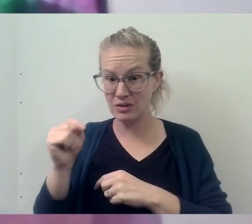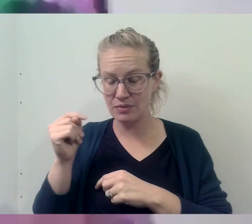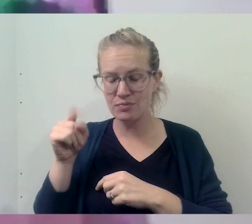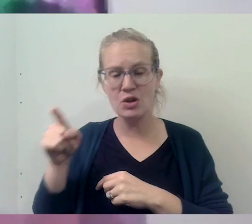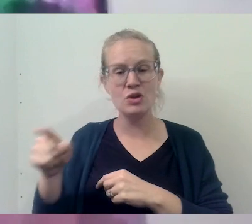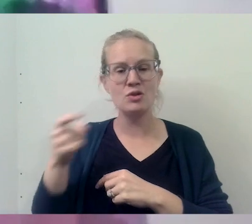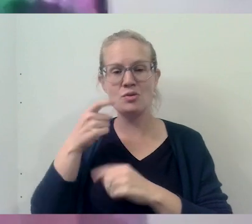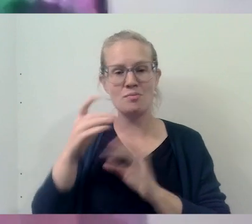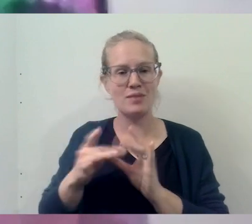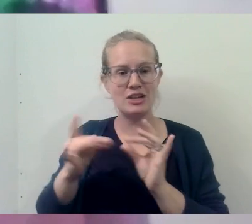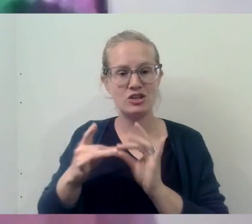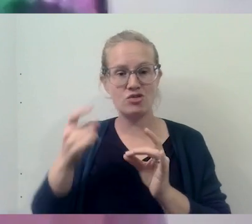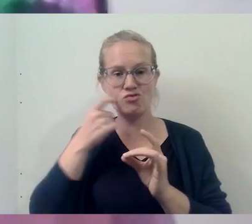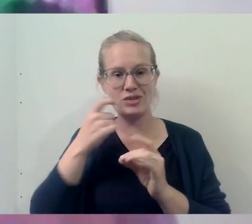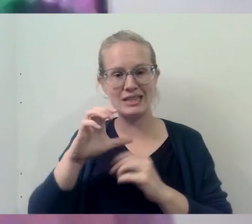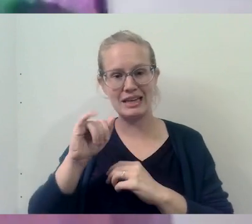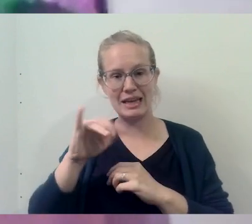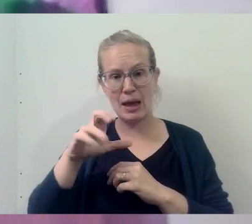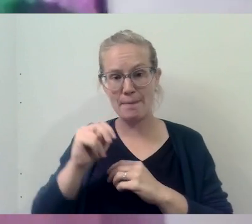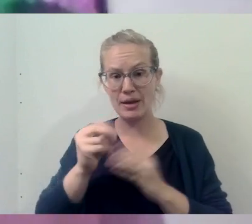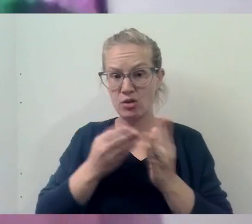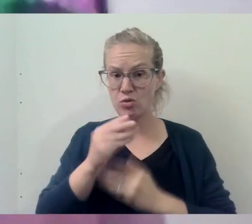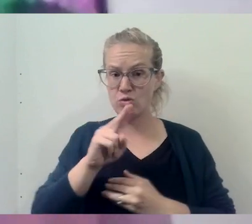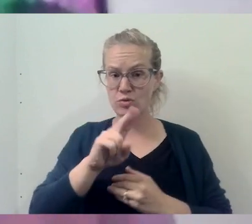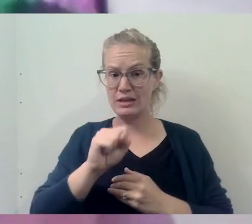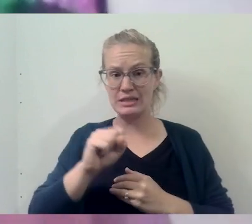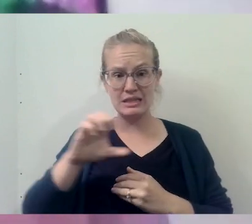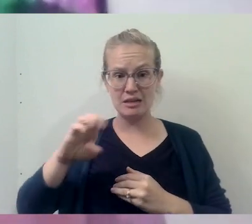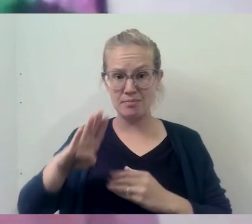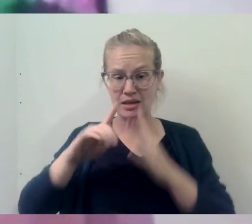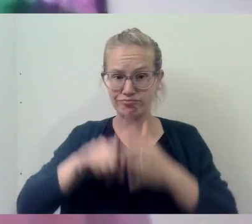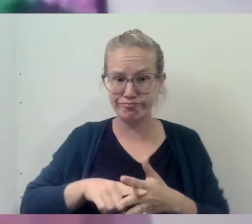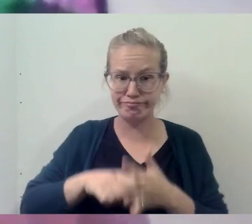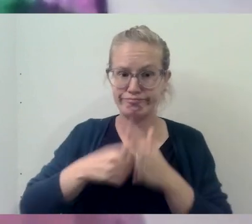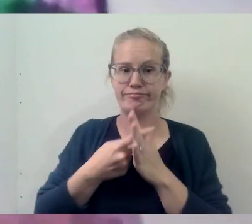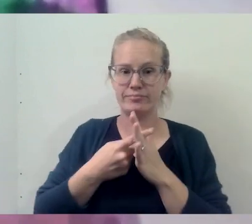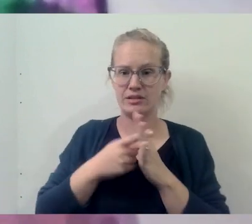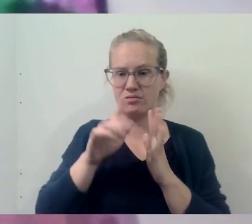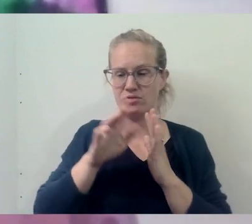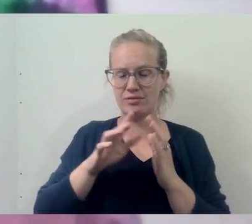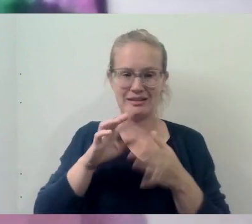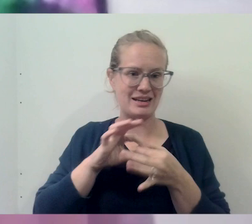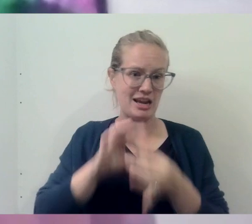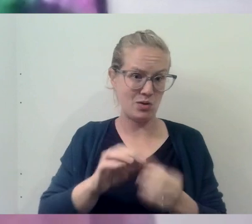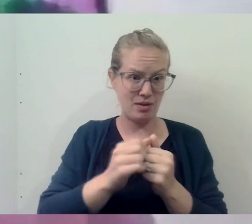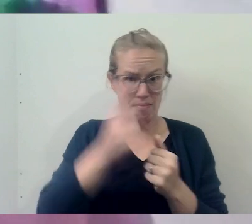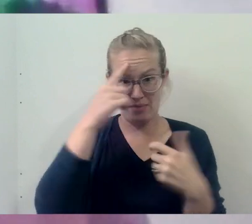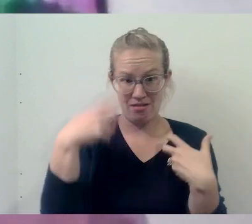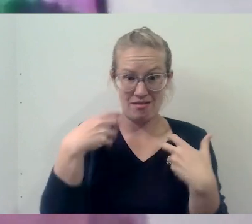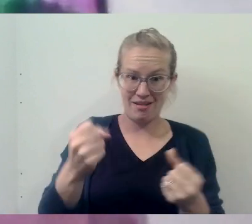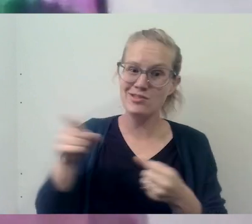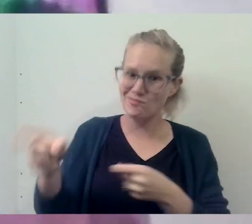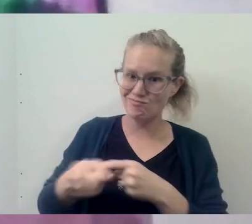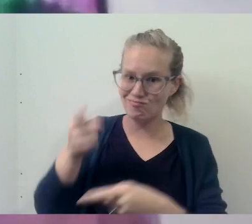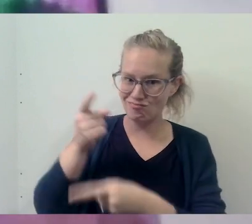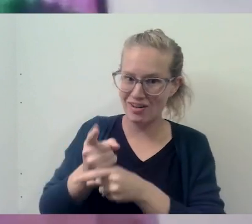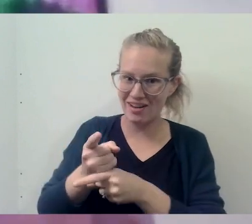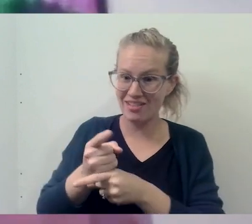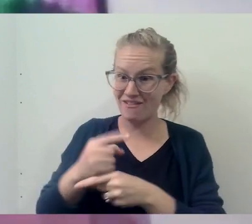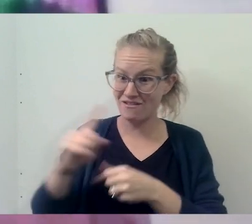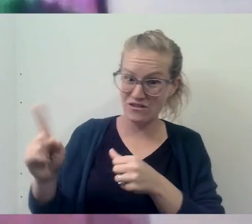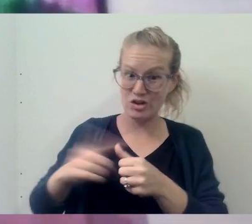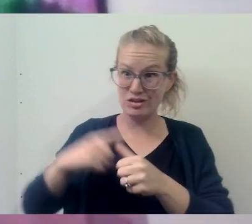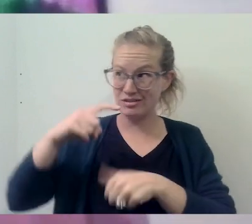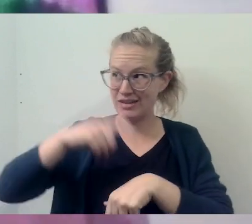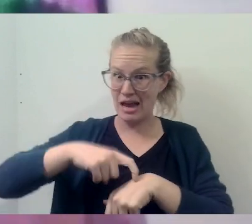the recent campaign that the USCCB launched around mental health. And you're correct. It's the first that